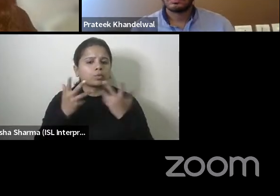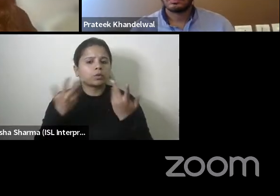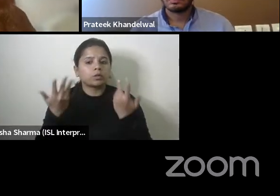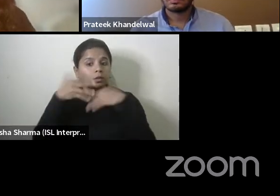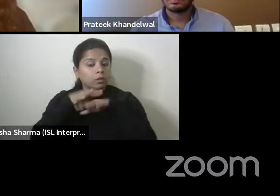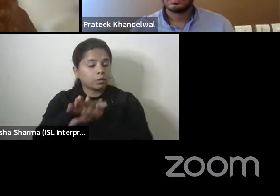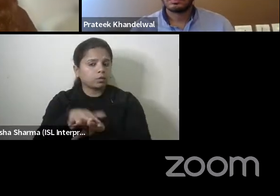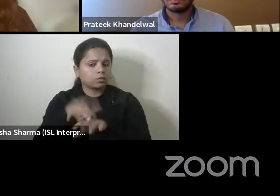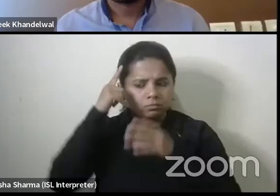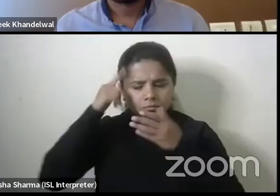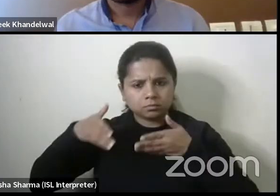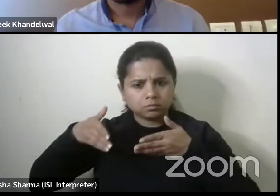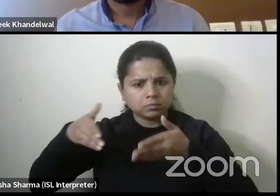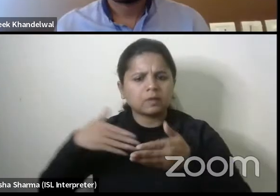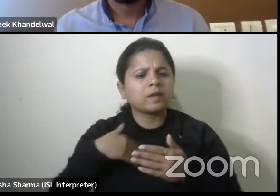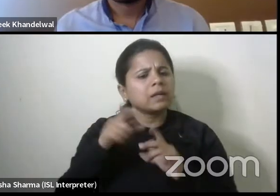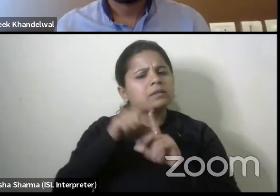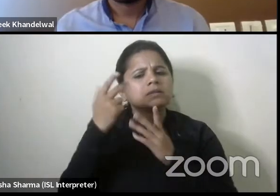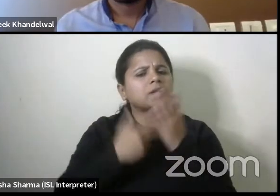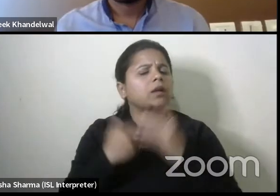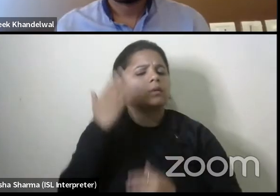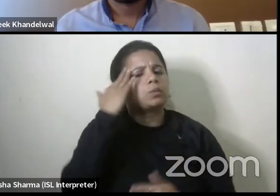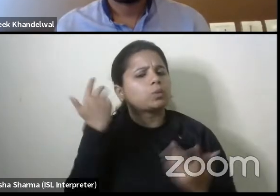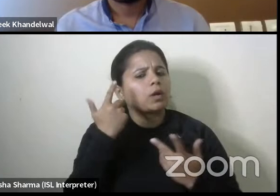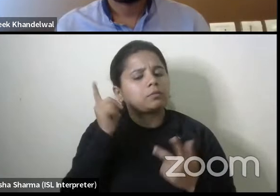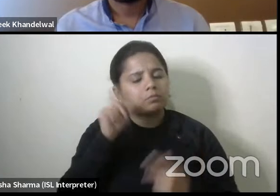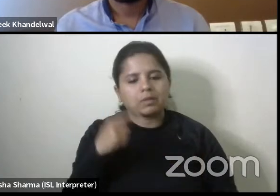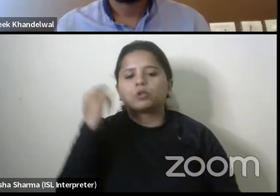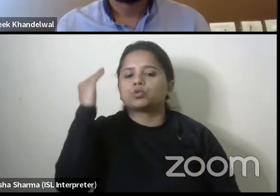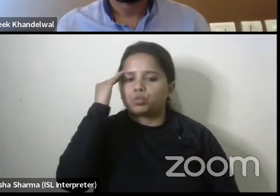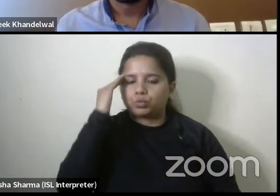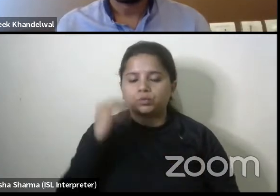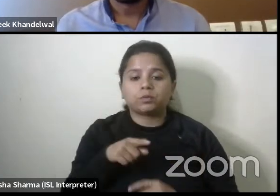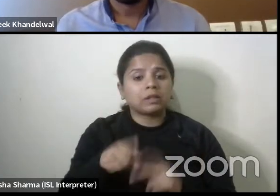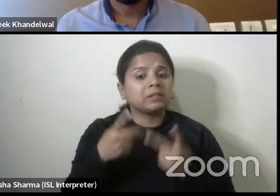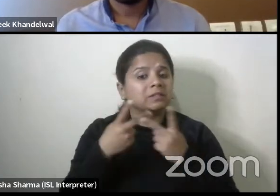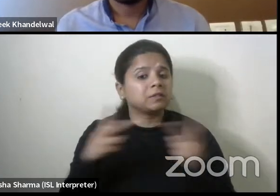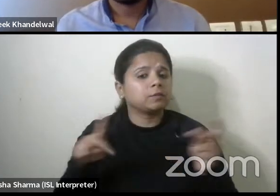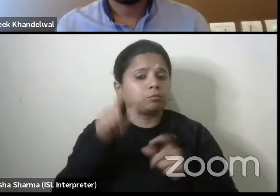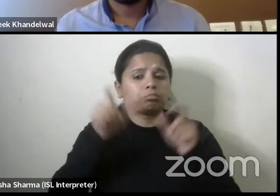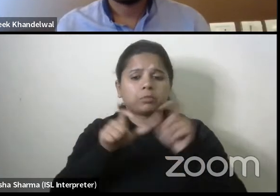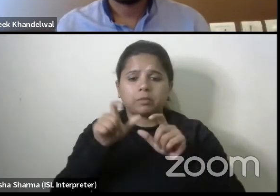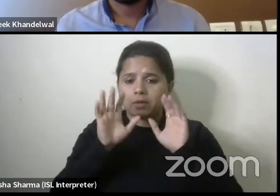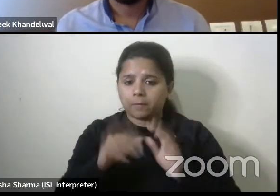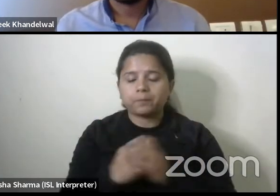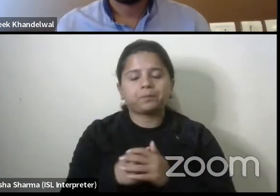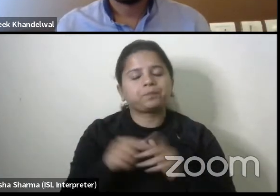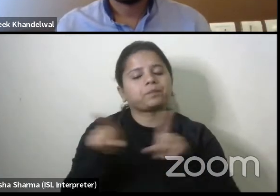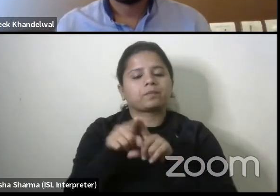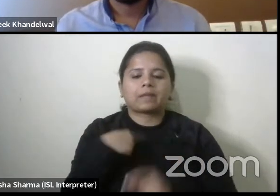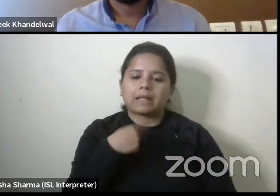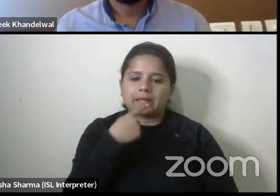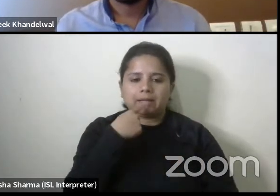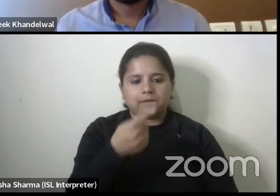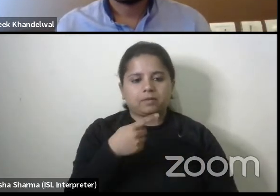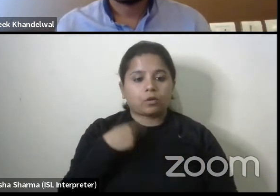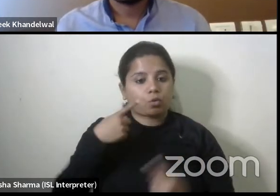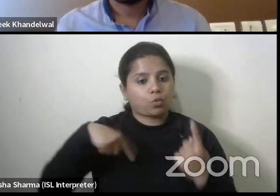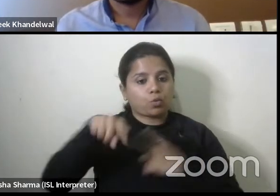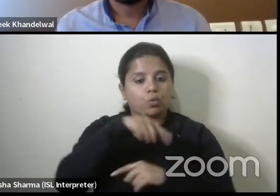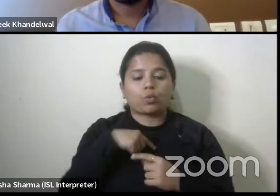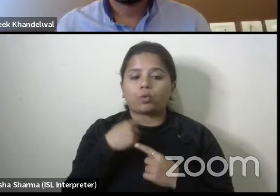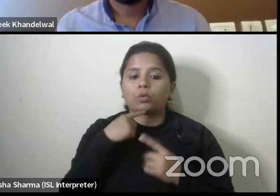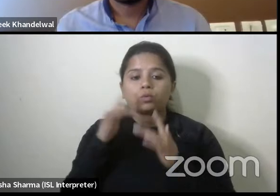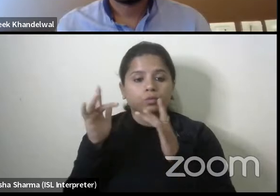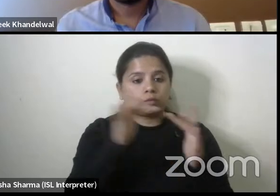a street and why we are designing that so uh there are different people like for let's say in in our context there were